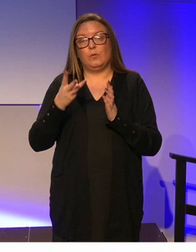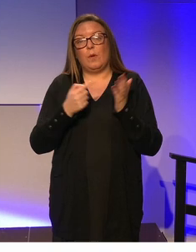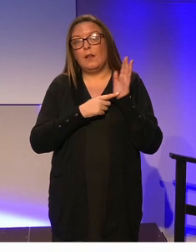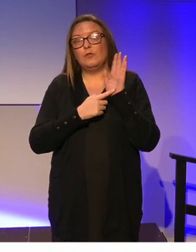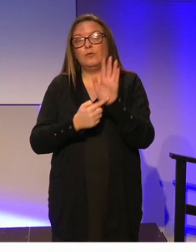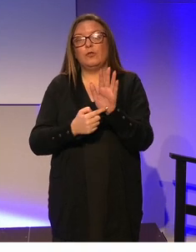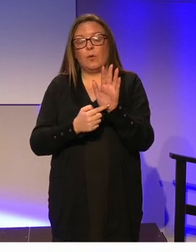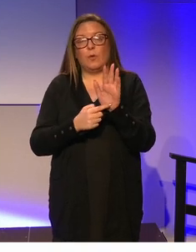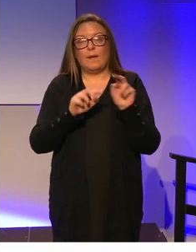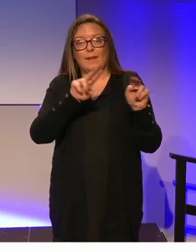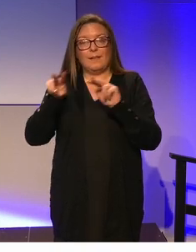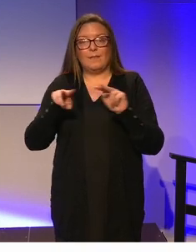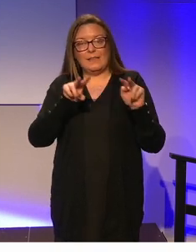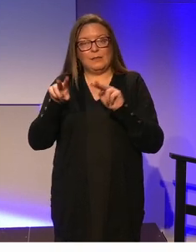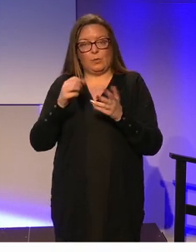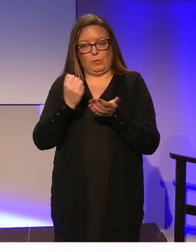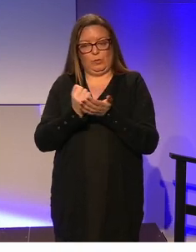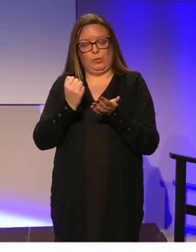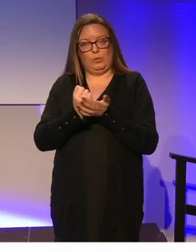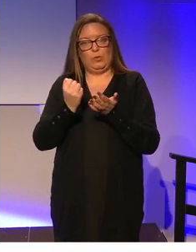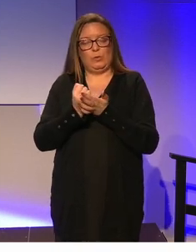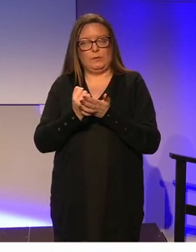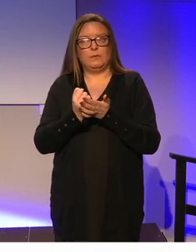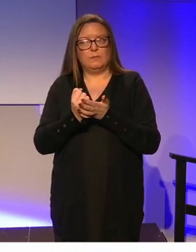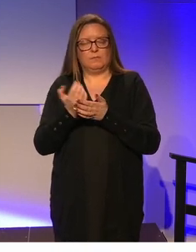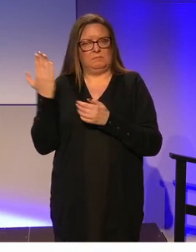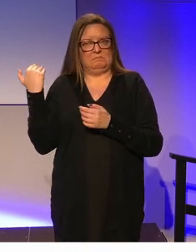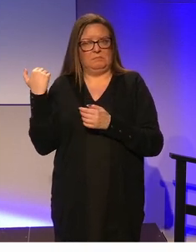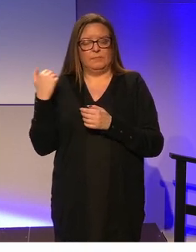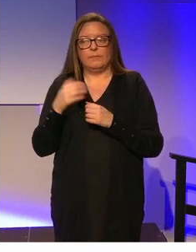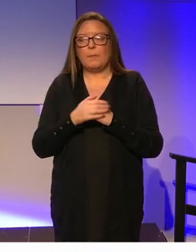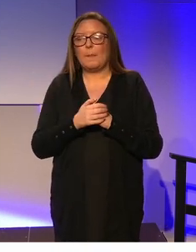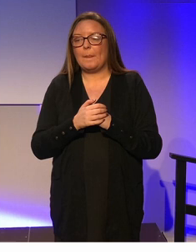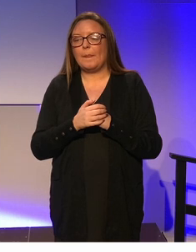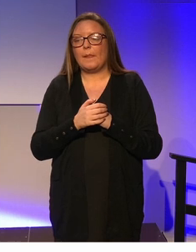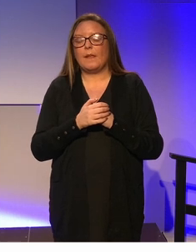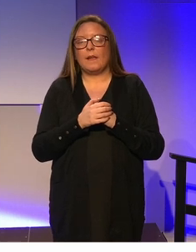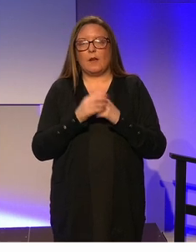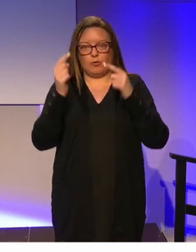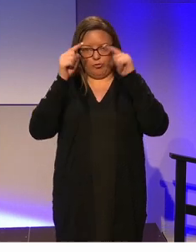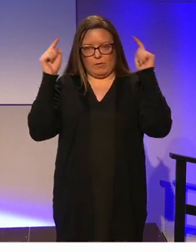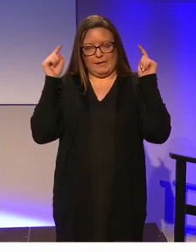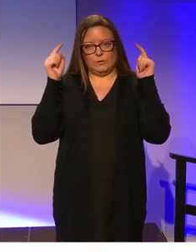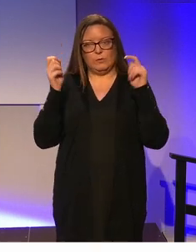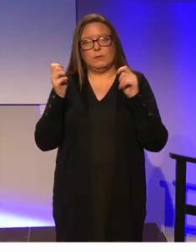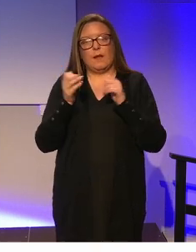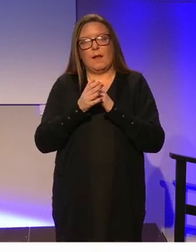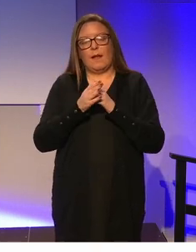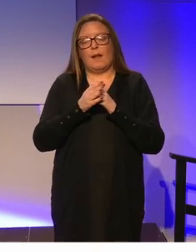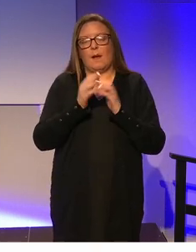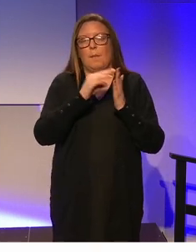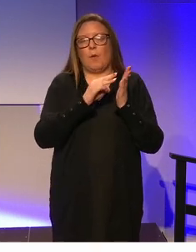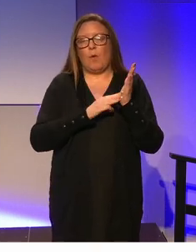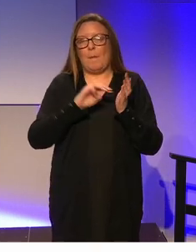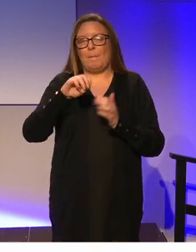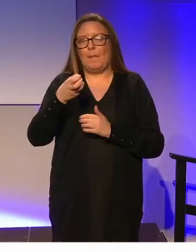for you a clip of a student. A student was a former graduate of our program at Mary Macklett College,